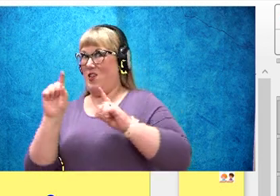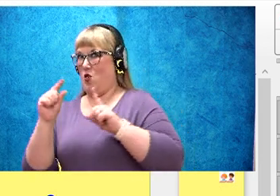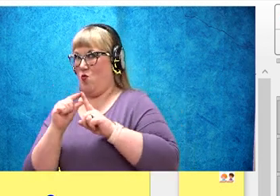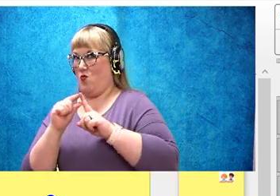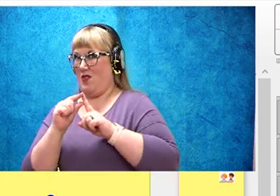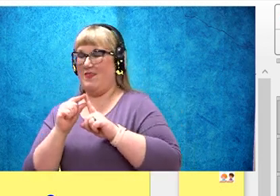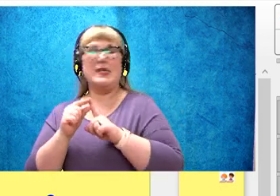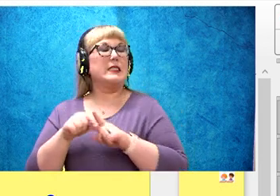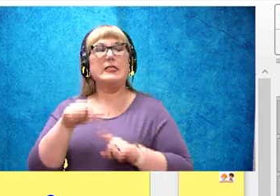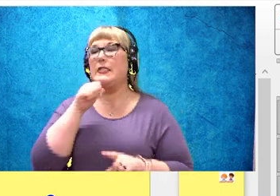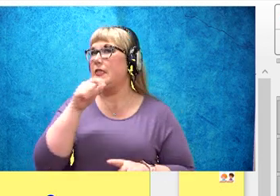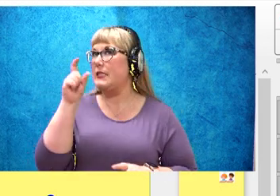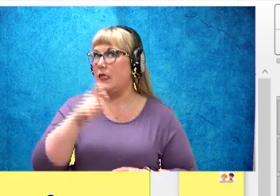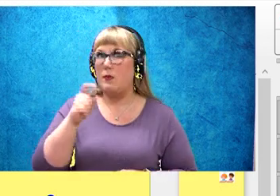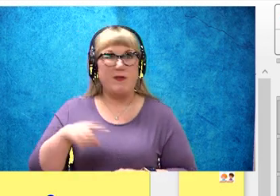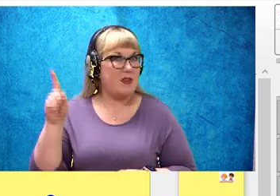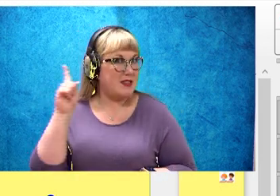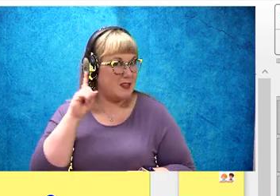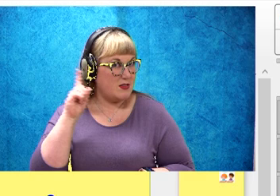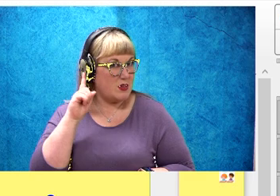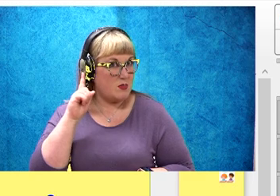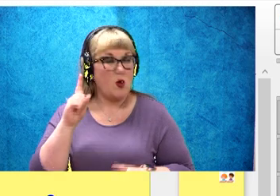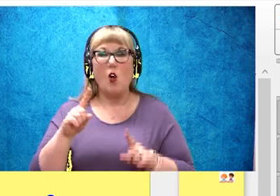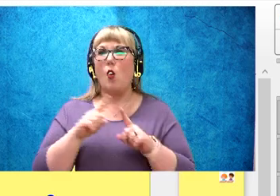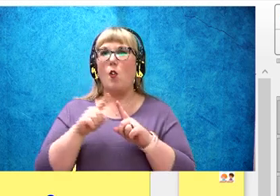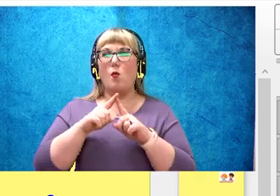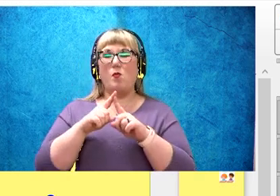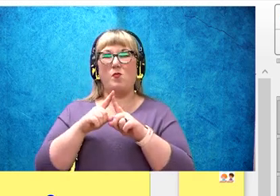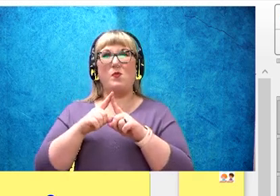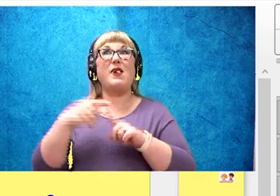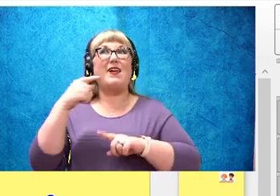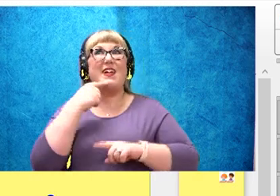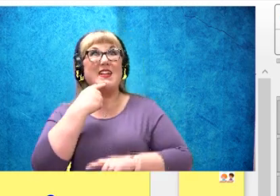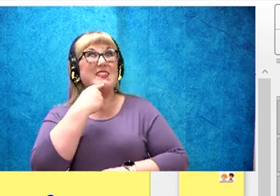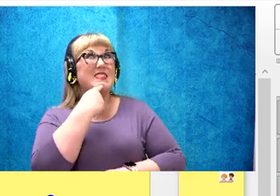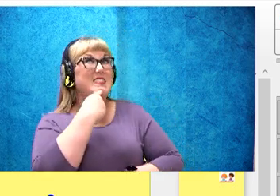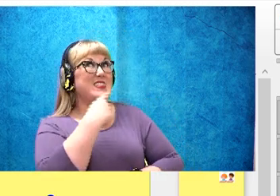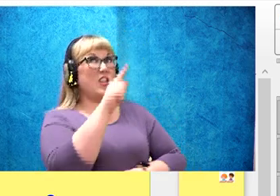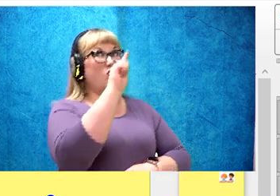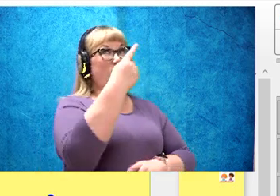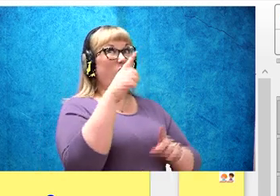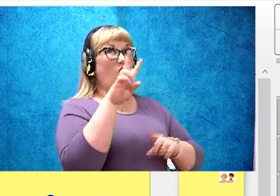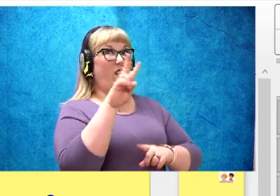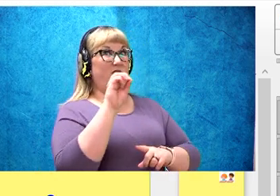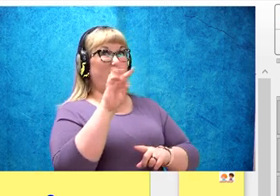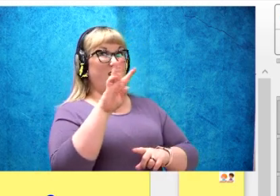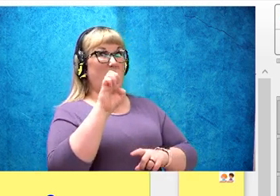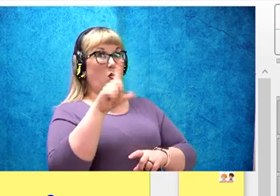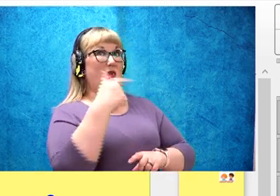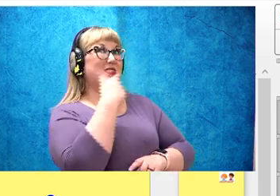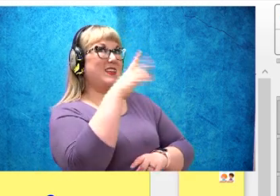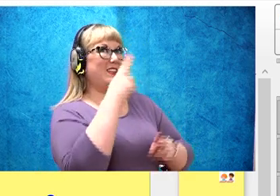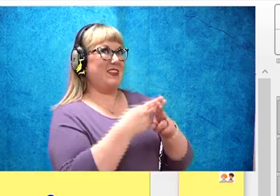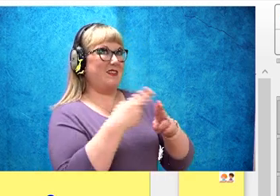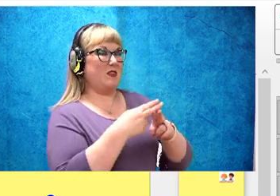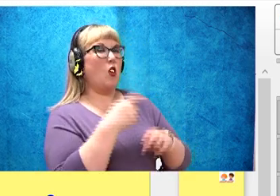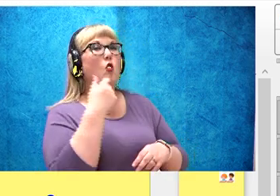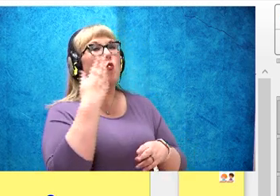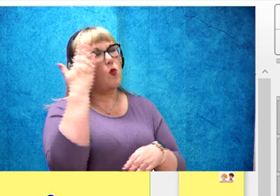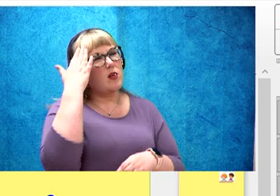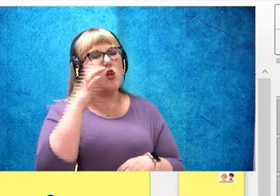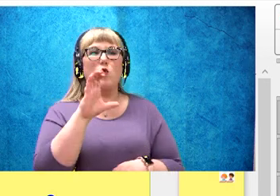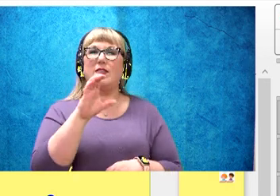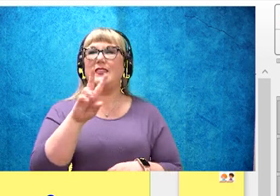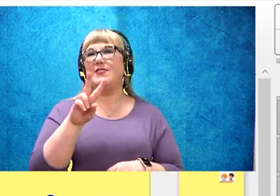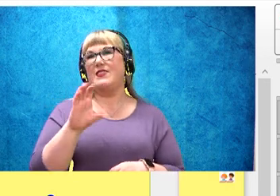It does not make a sound, but it gives the power to the first vowel to say its name. We know in CVC words that last